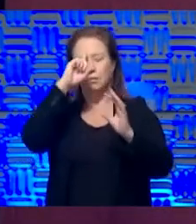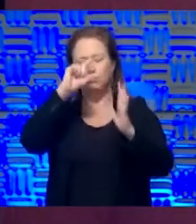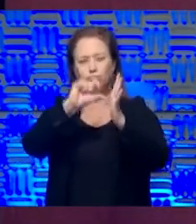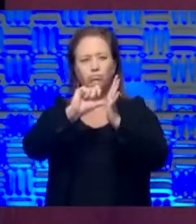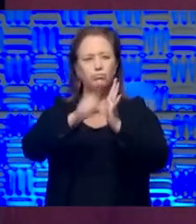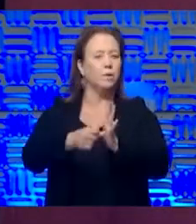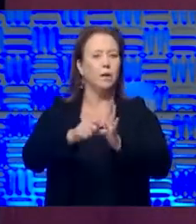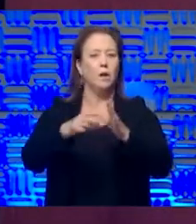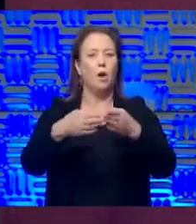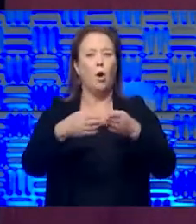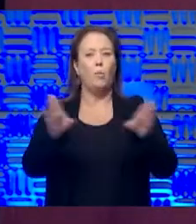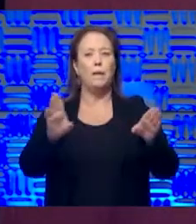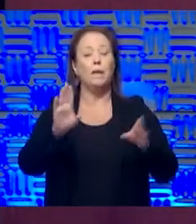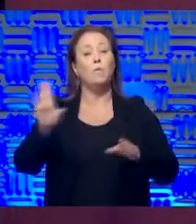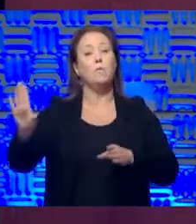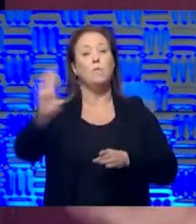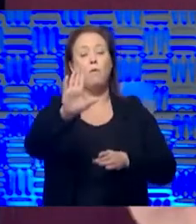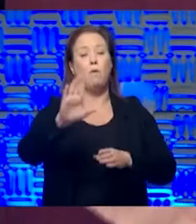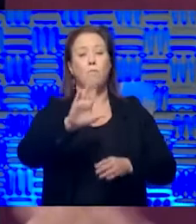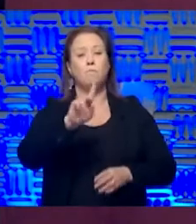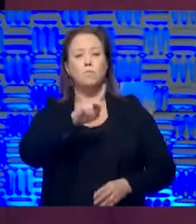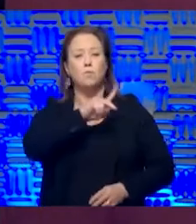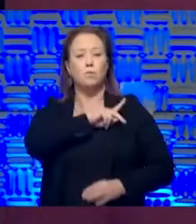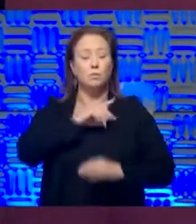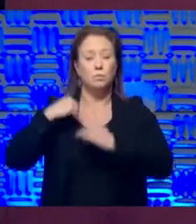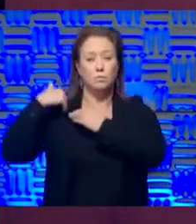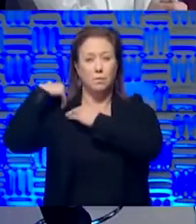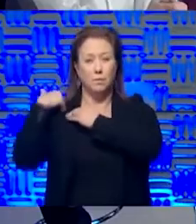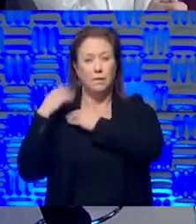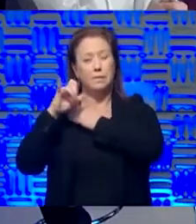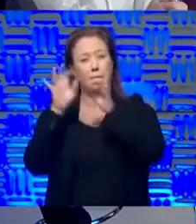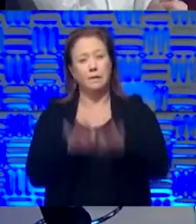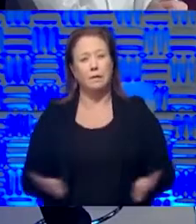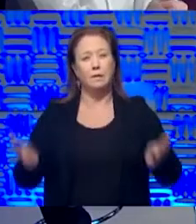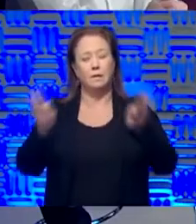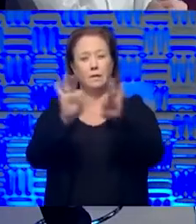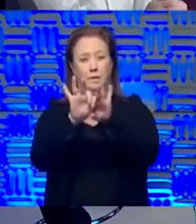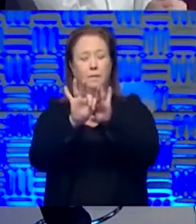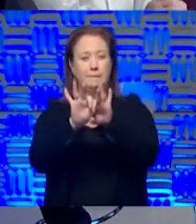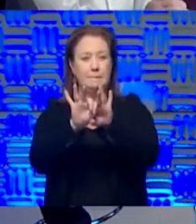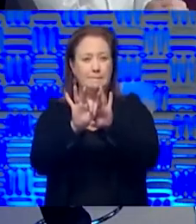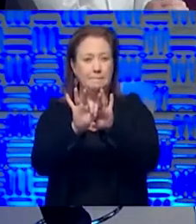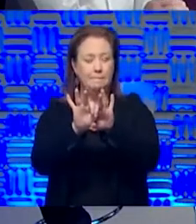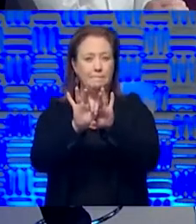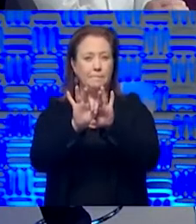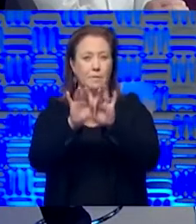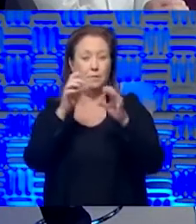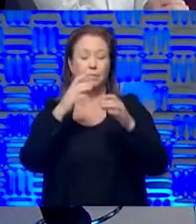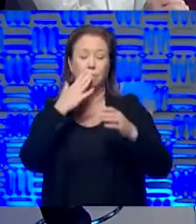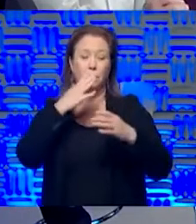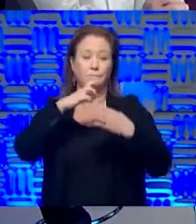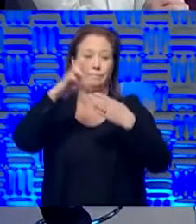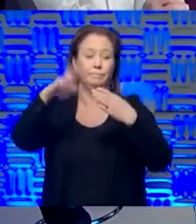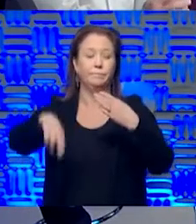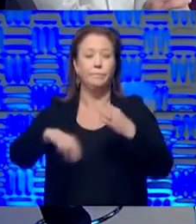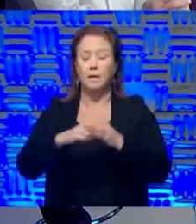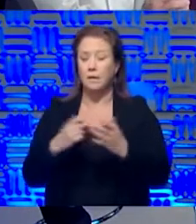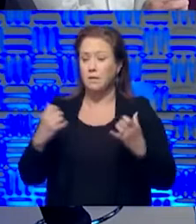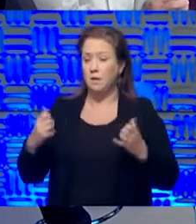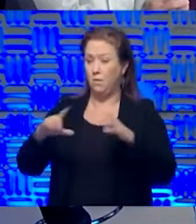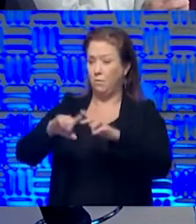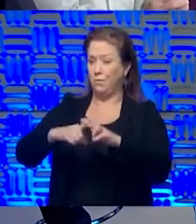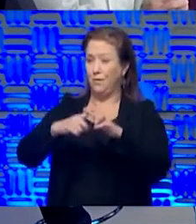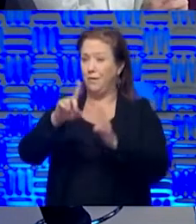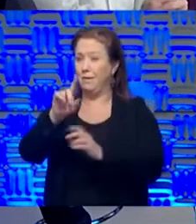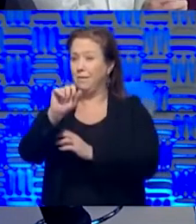be reopening with personal responsibility. That is the key to a successful, I think a successful outcome. And in the meantime, we're starting to see